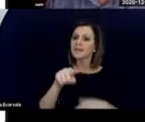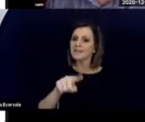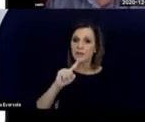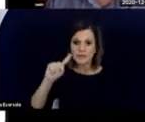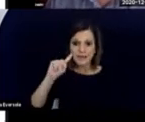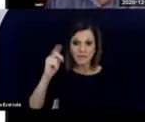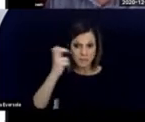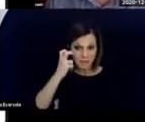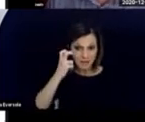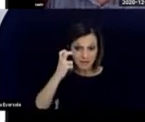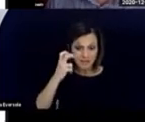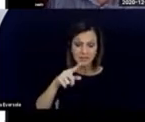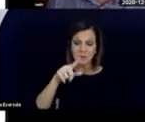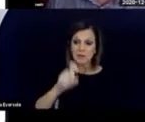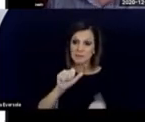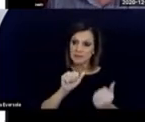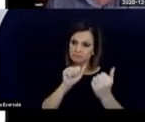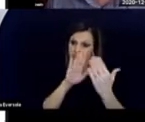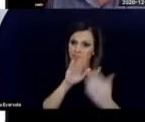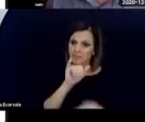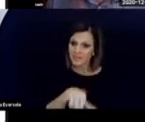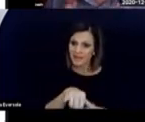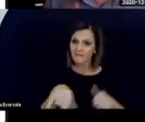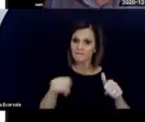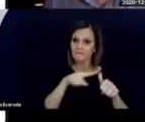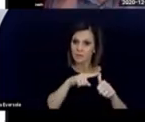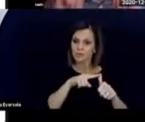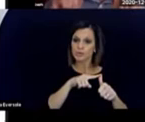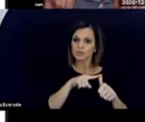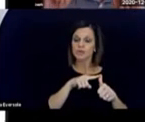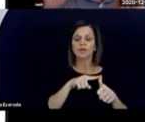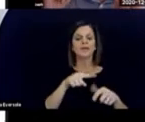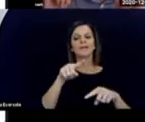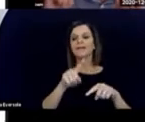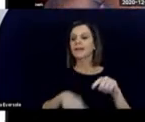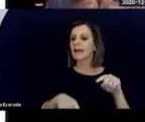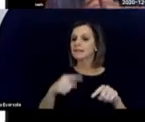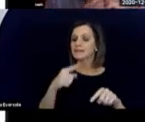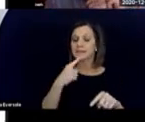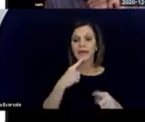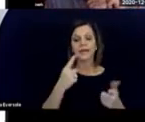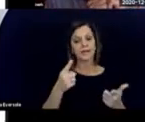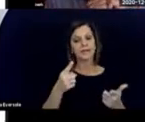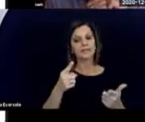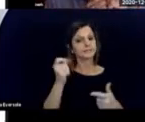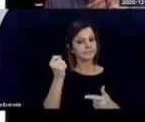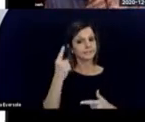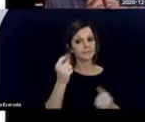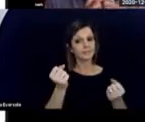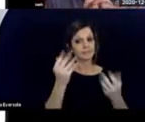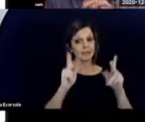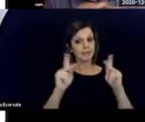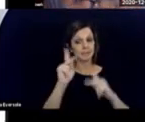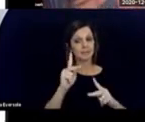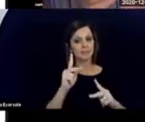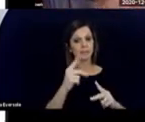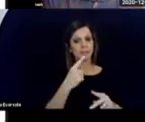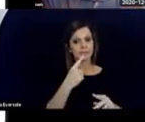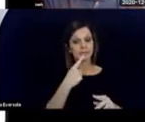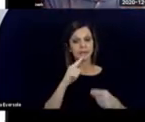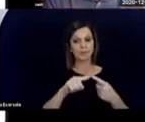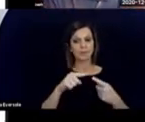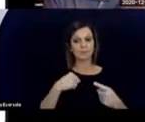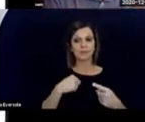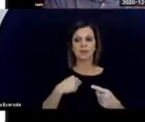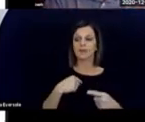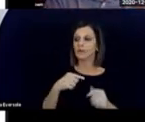deafblind and we need to deal with that. And you can't say, as has been said with, to me, with